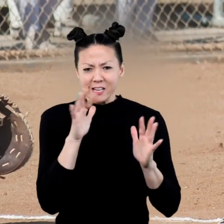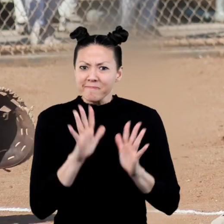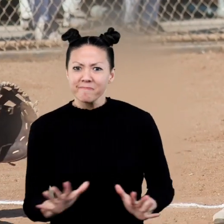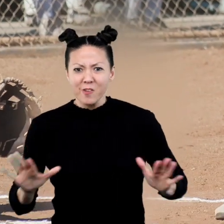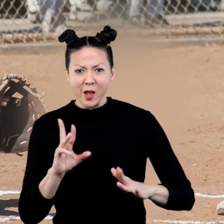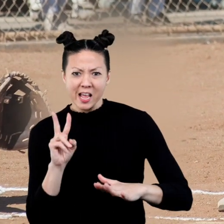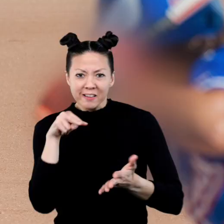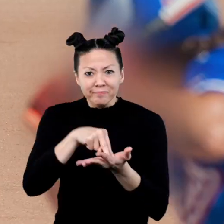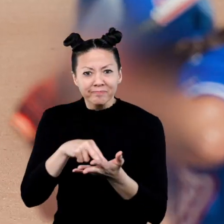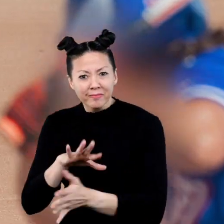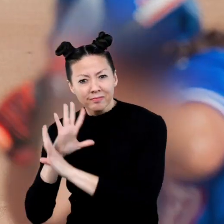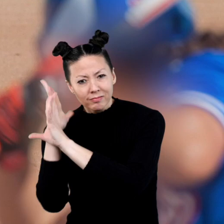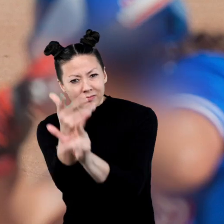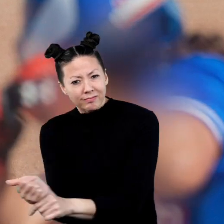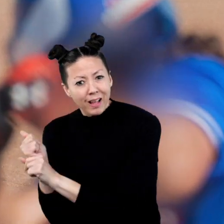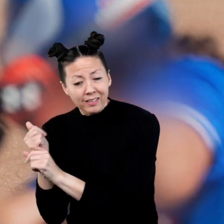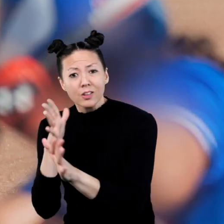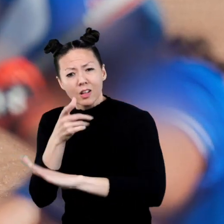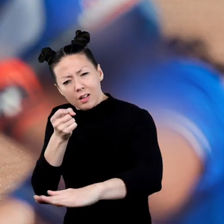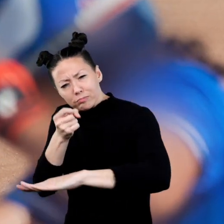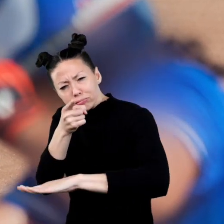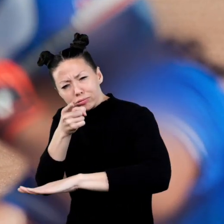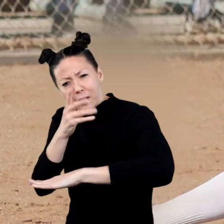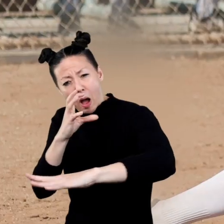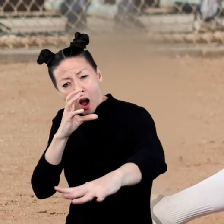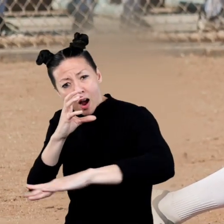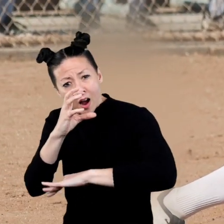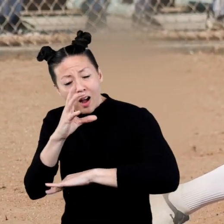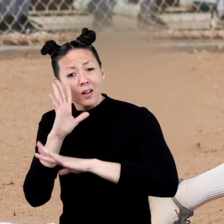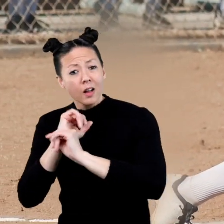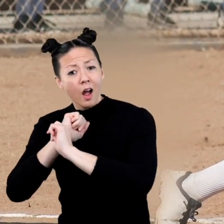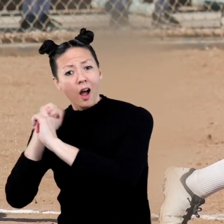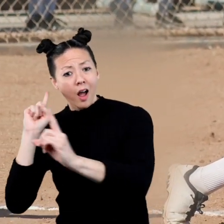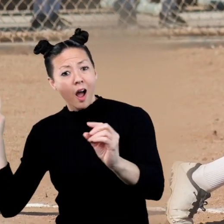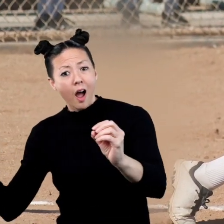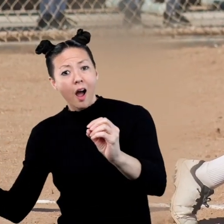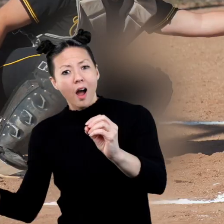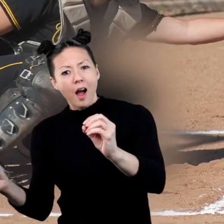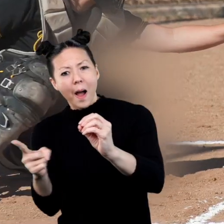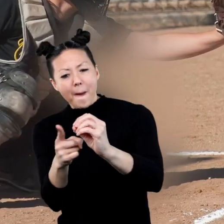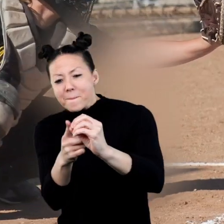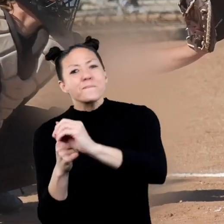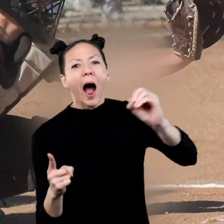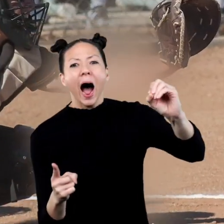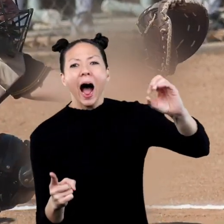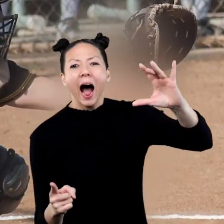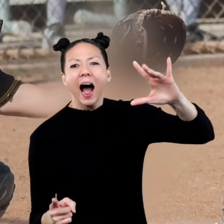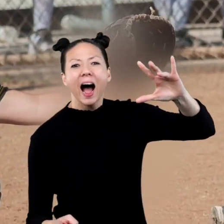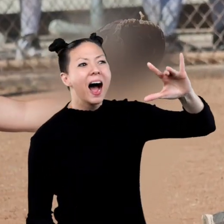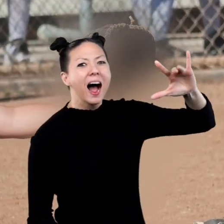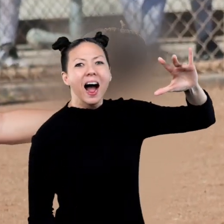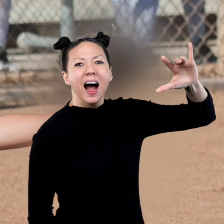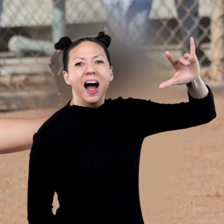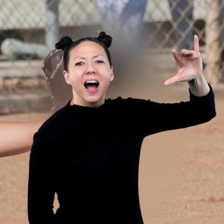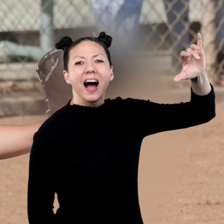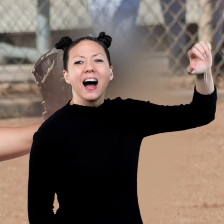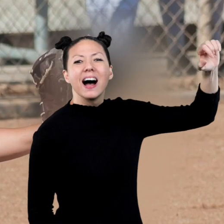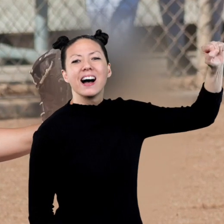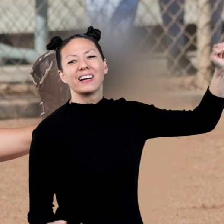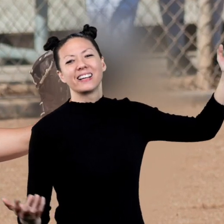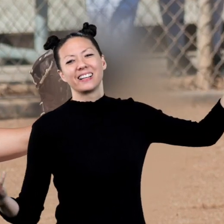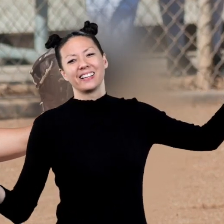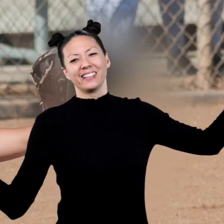girl gets up to bat. The ball is pitched to her. The girl swings the bat. The girl's bat hits the ball.